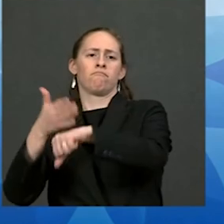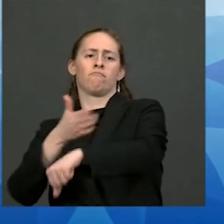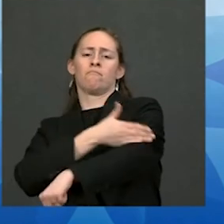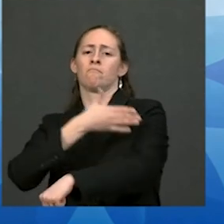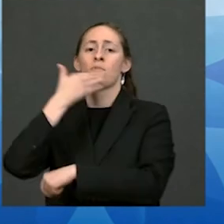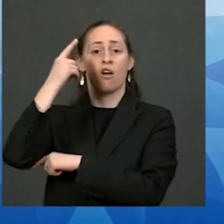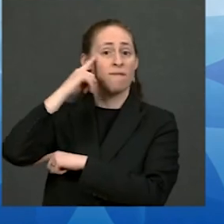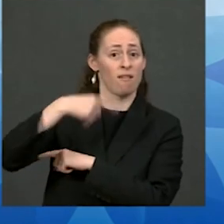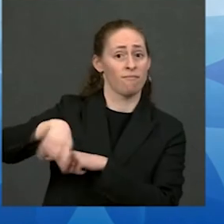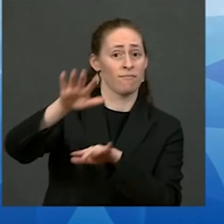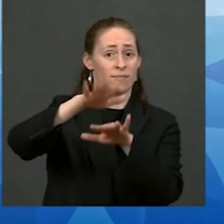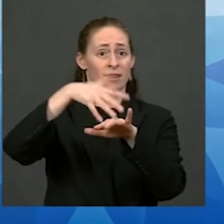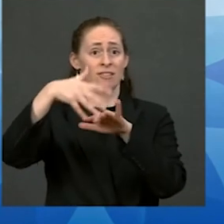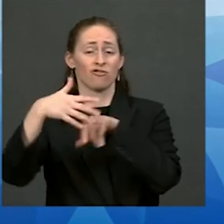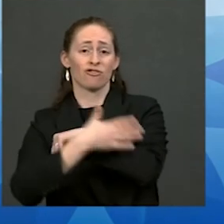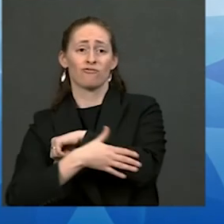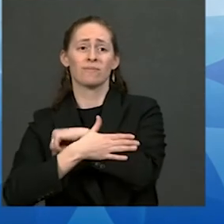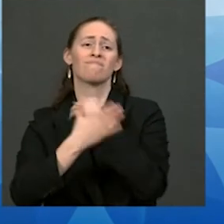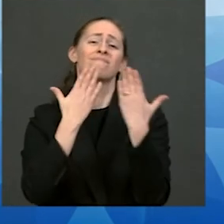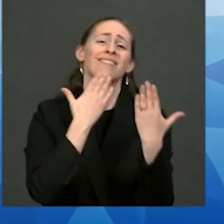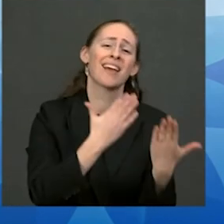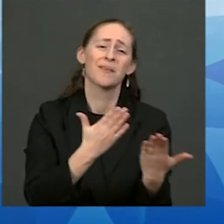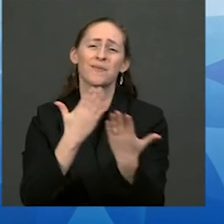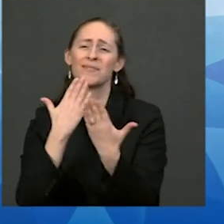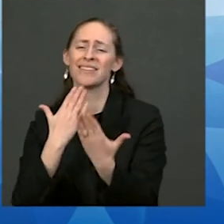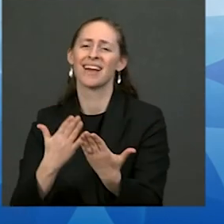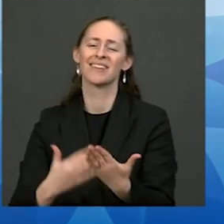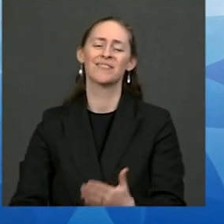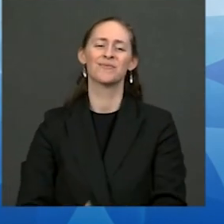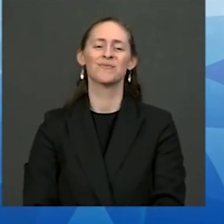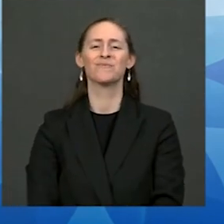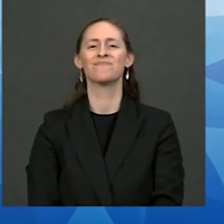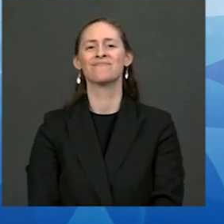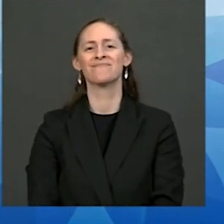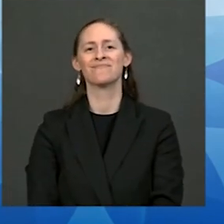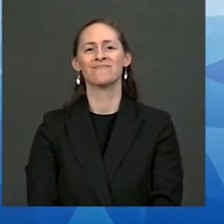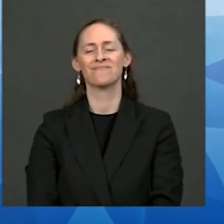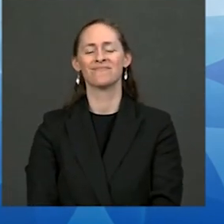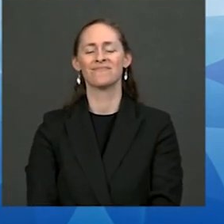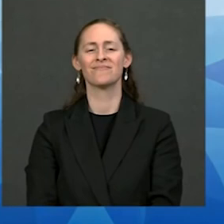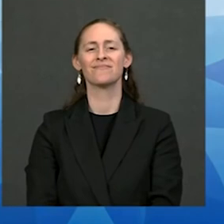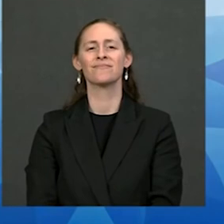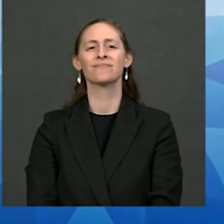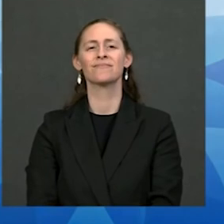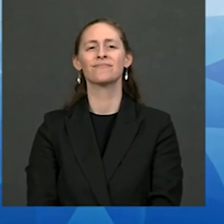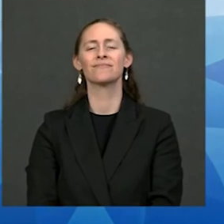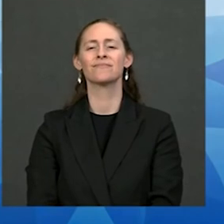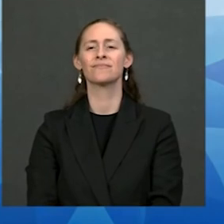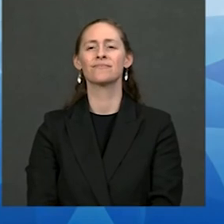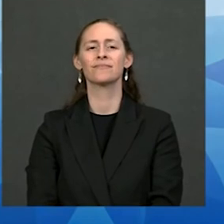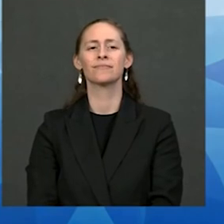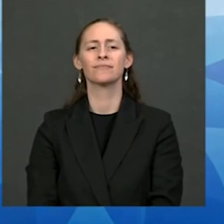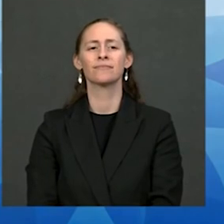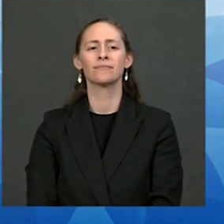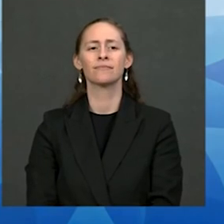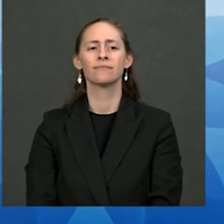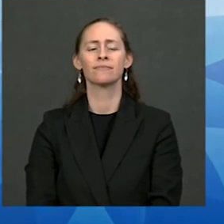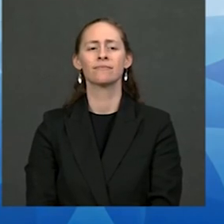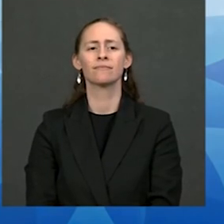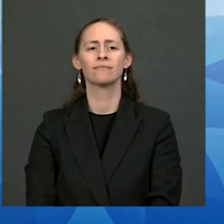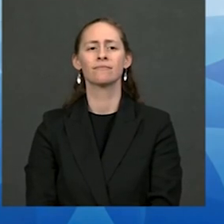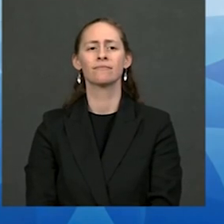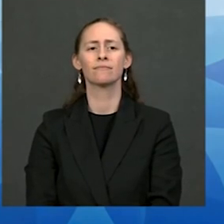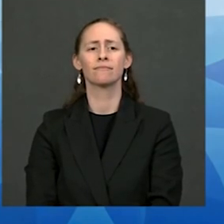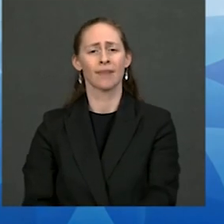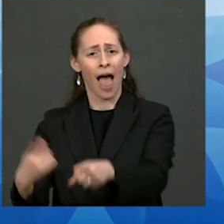thank you all thank you you ask me that all the time and I